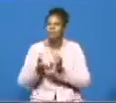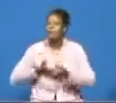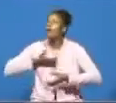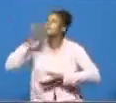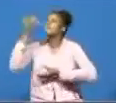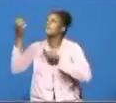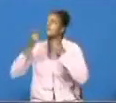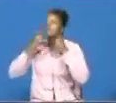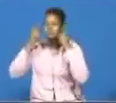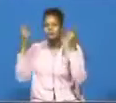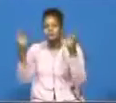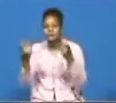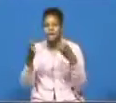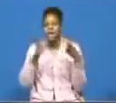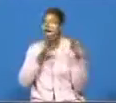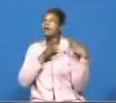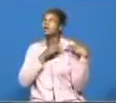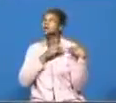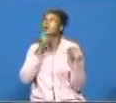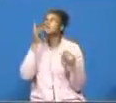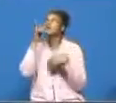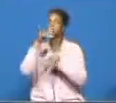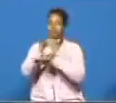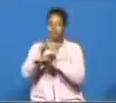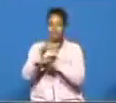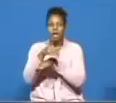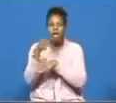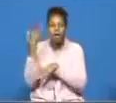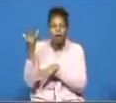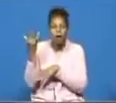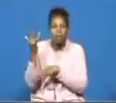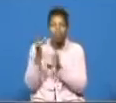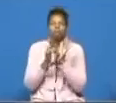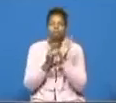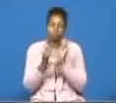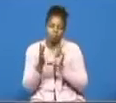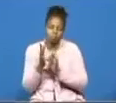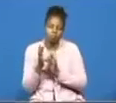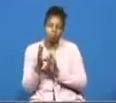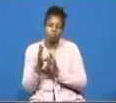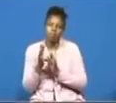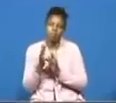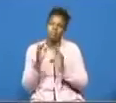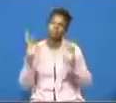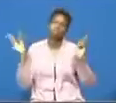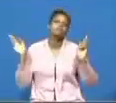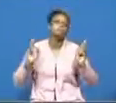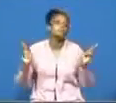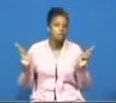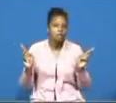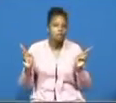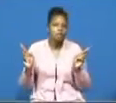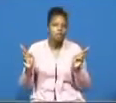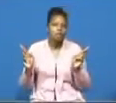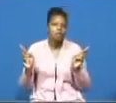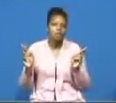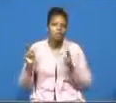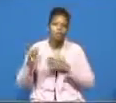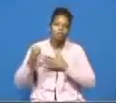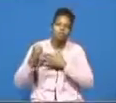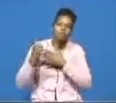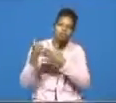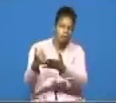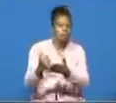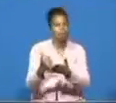tonight accept him tonight for jesus is ready to come to your